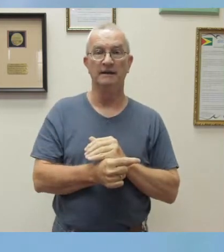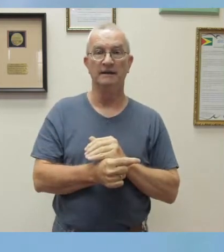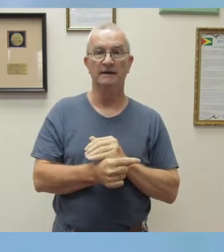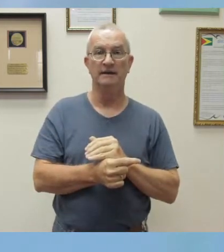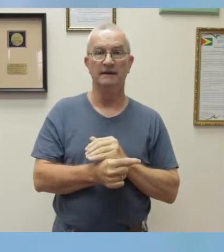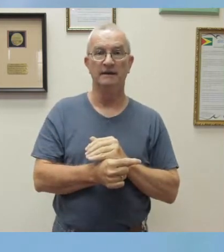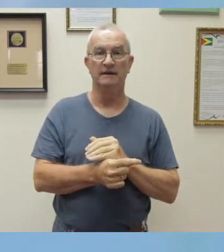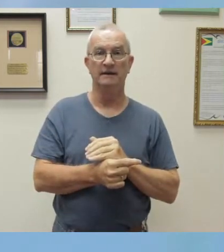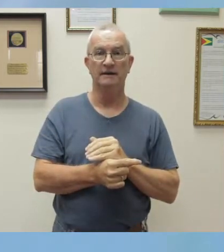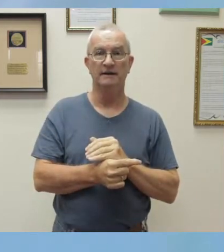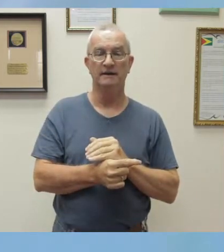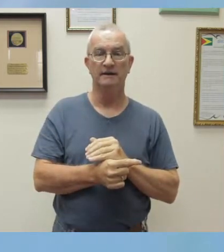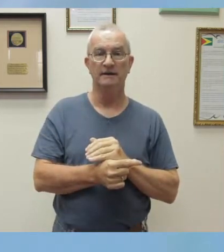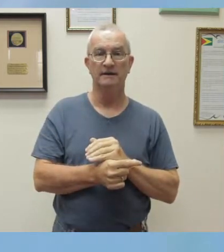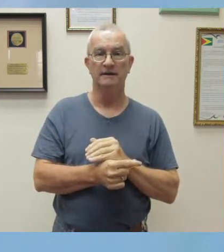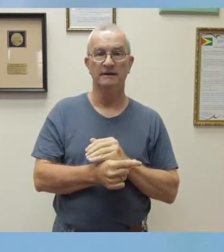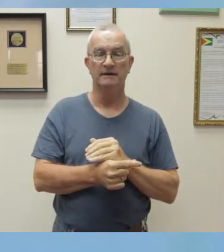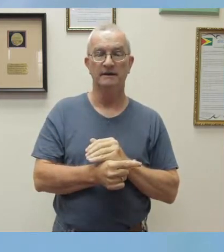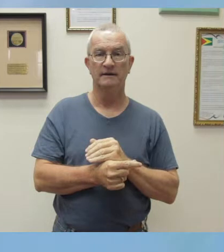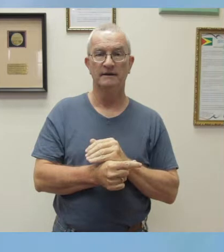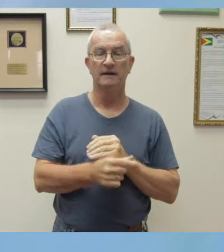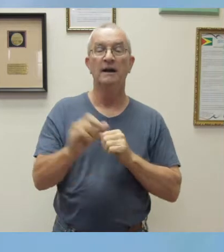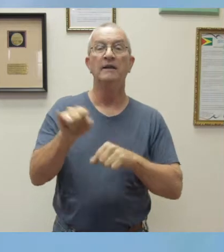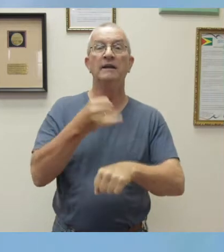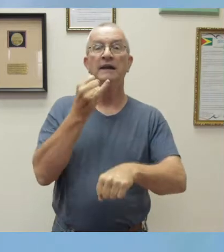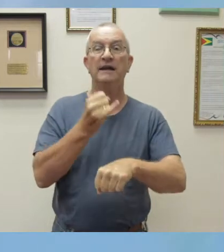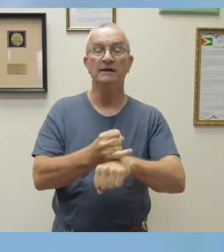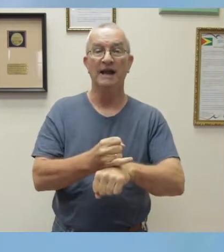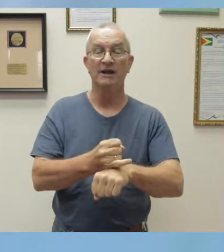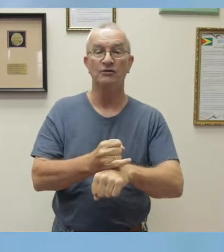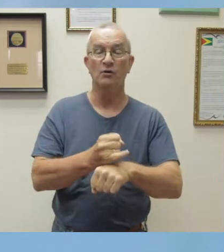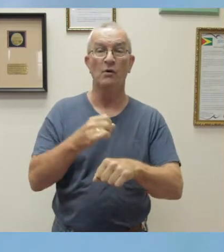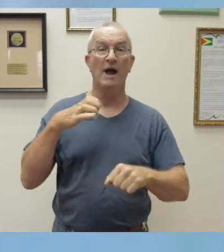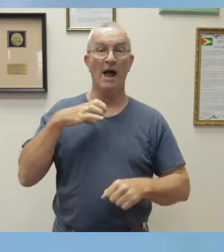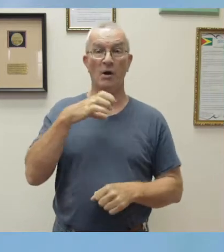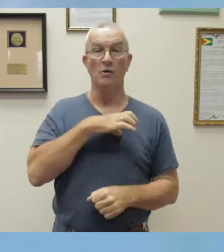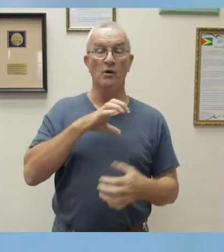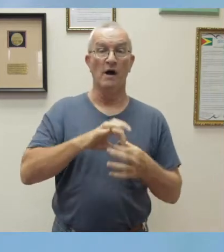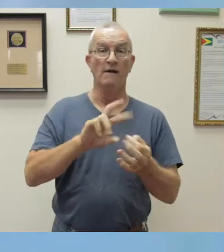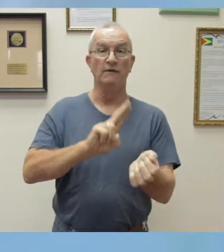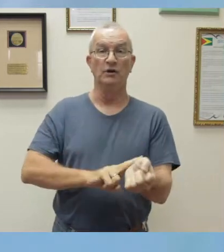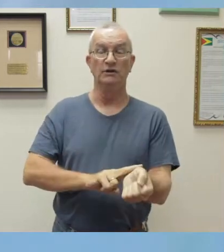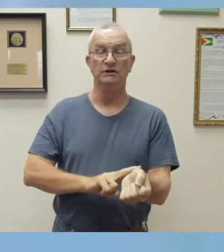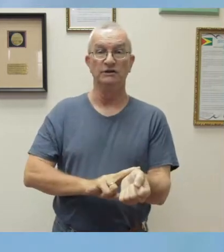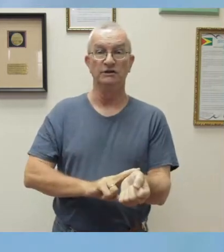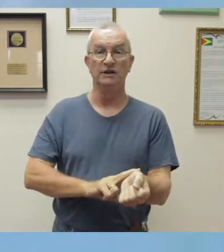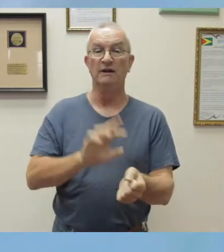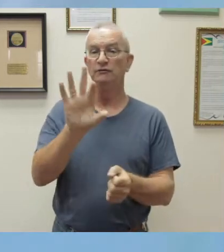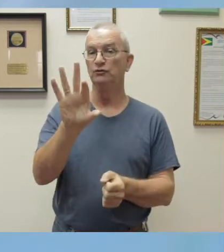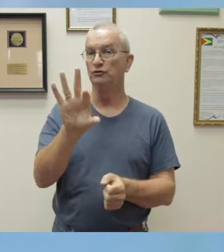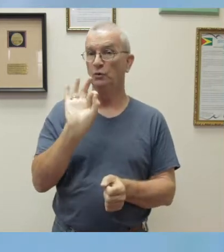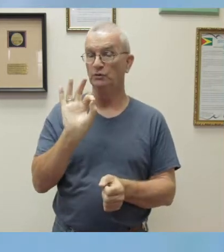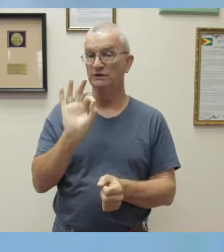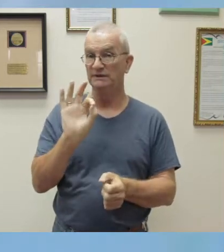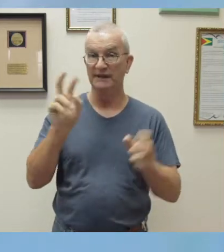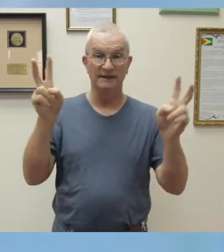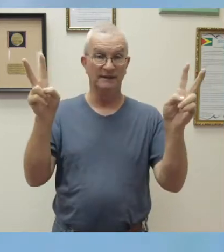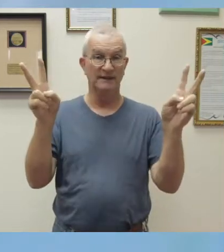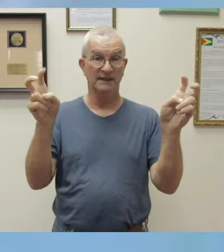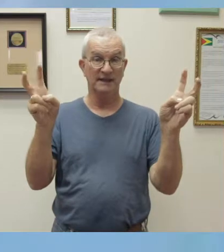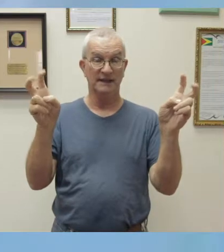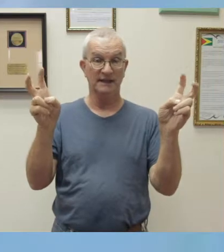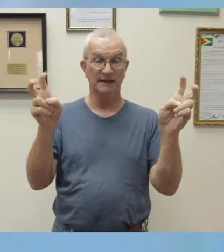The International Council of Nurses has chosen as its theme for this year's